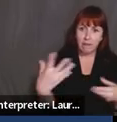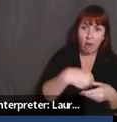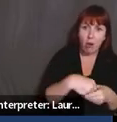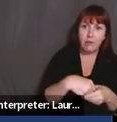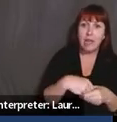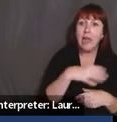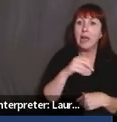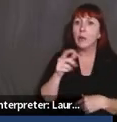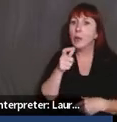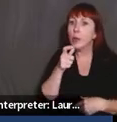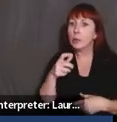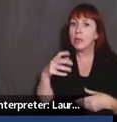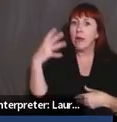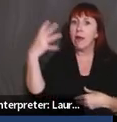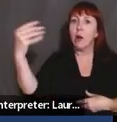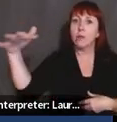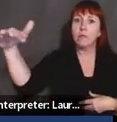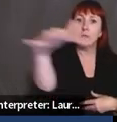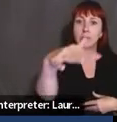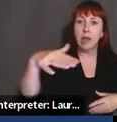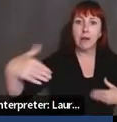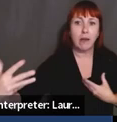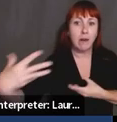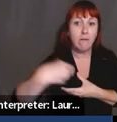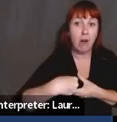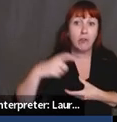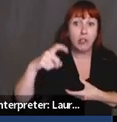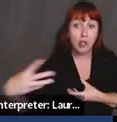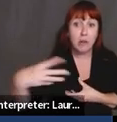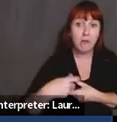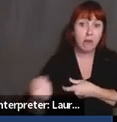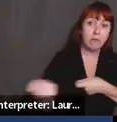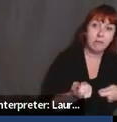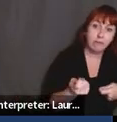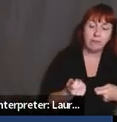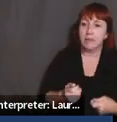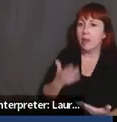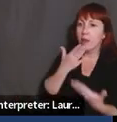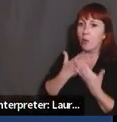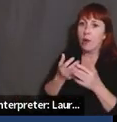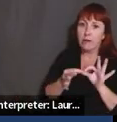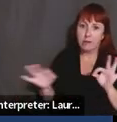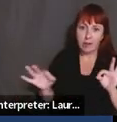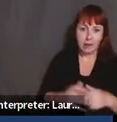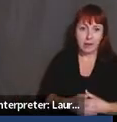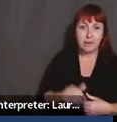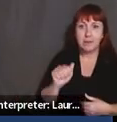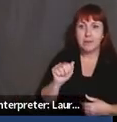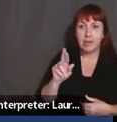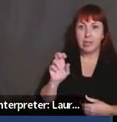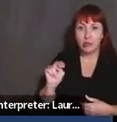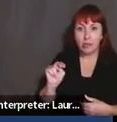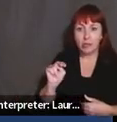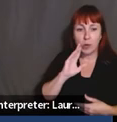be at the table, I think that that is also really important. Um, so yeah. Very well said. Adrian's going to come on now with the questions